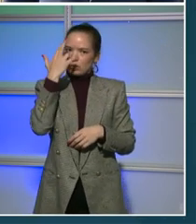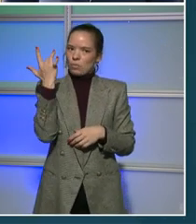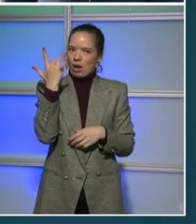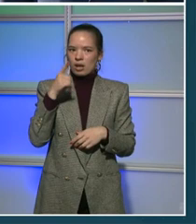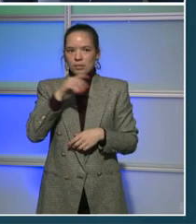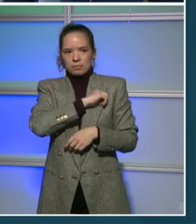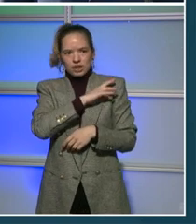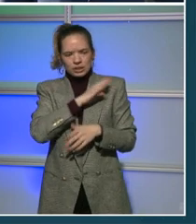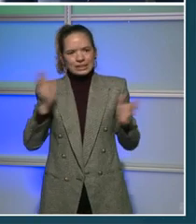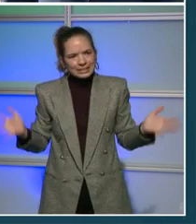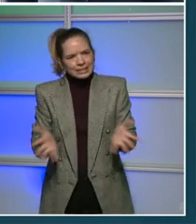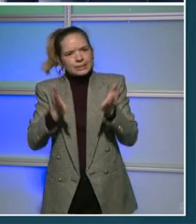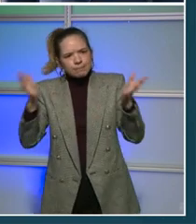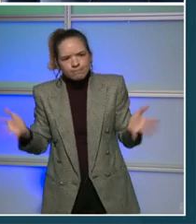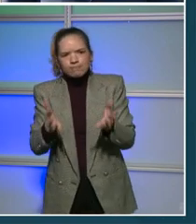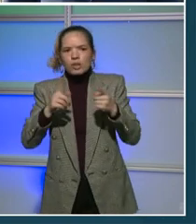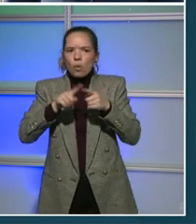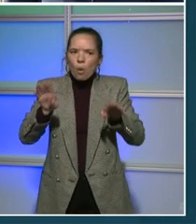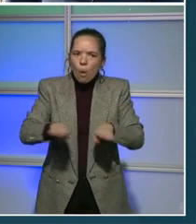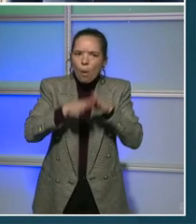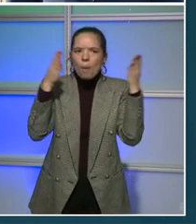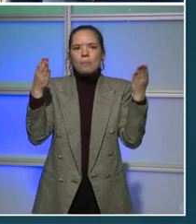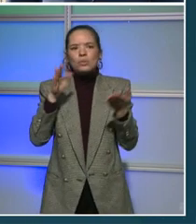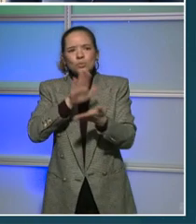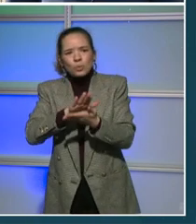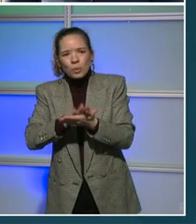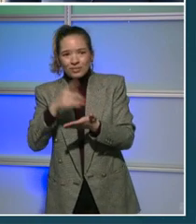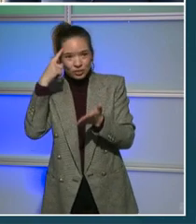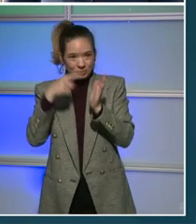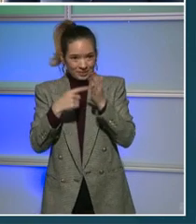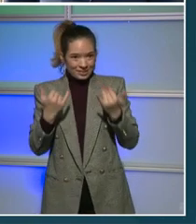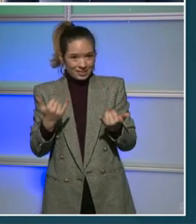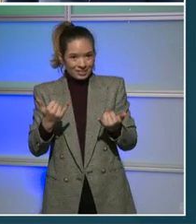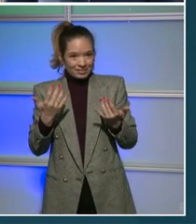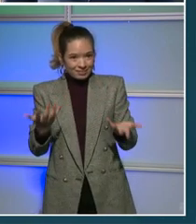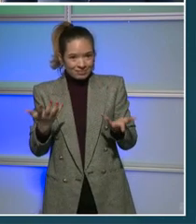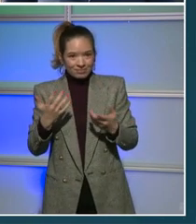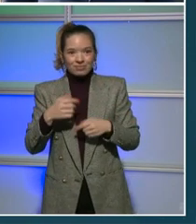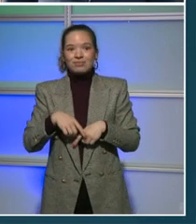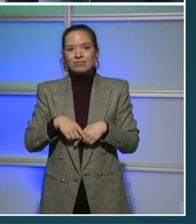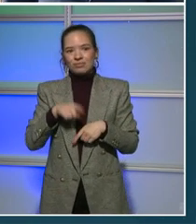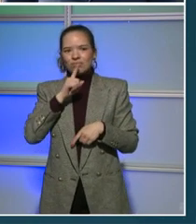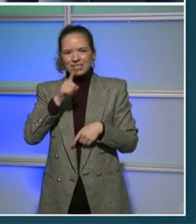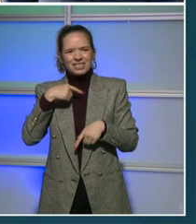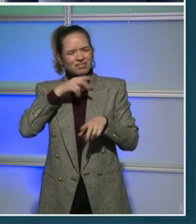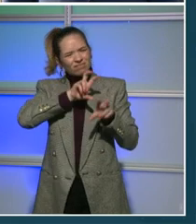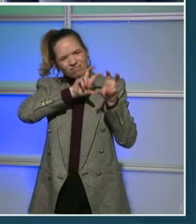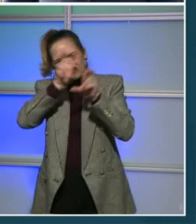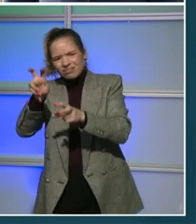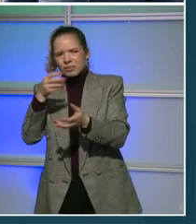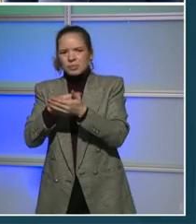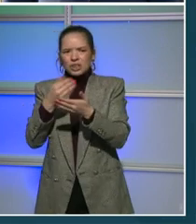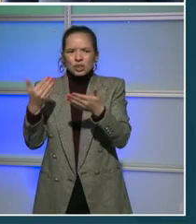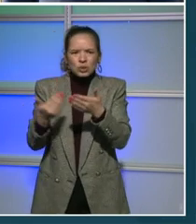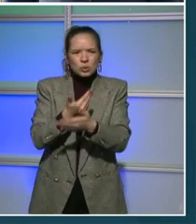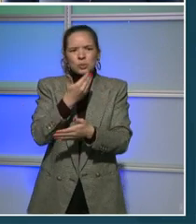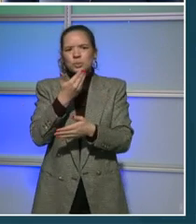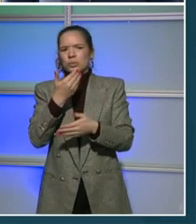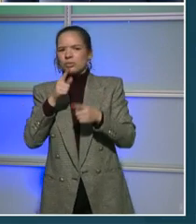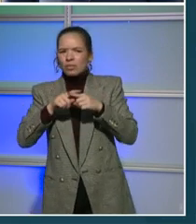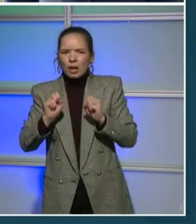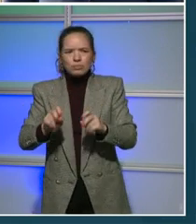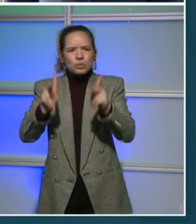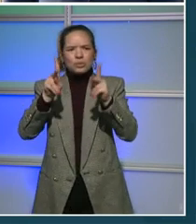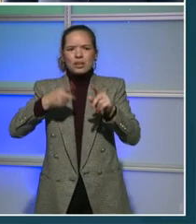open, like here at Ballou, and why we're investing in so many new learning opportunities, including high-impact tutoring,